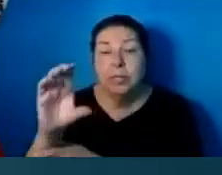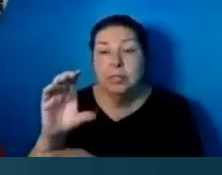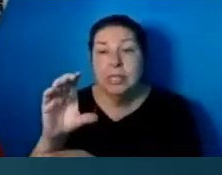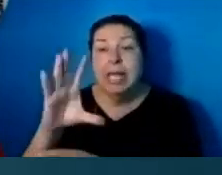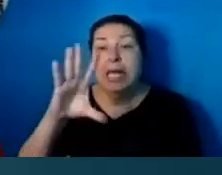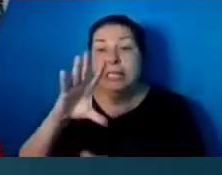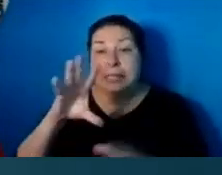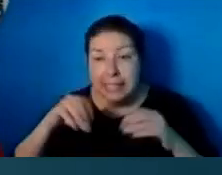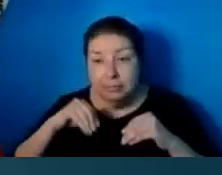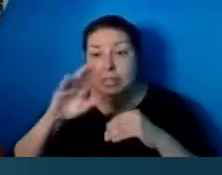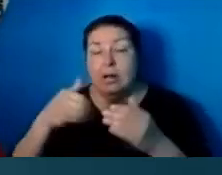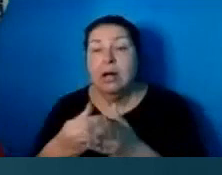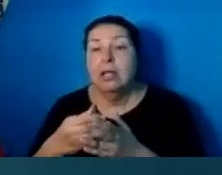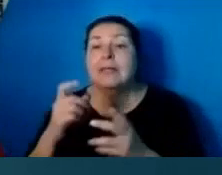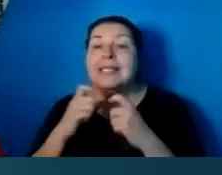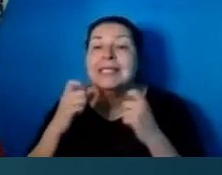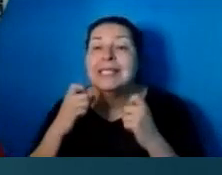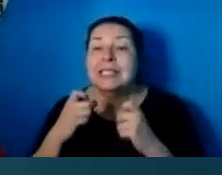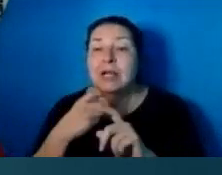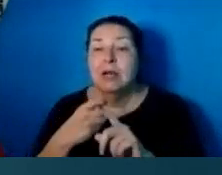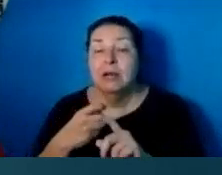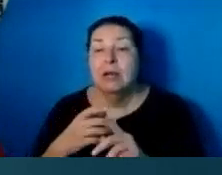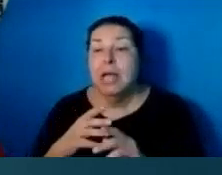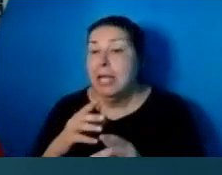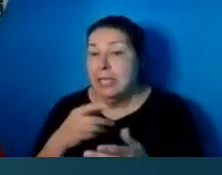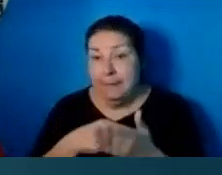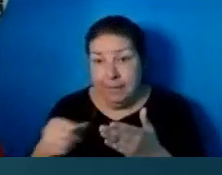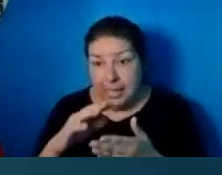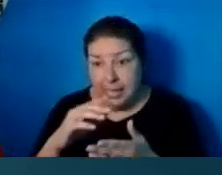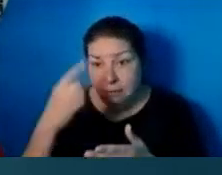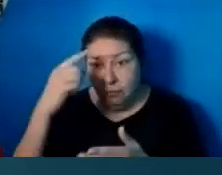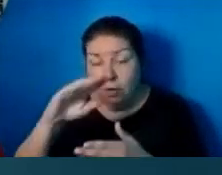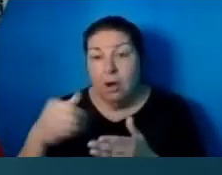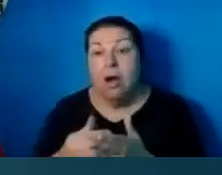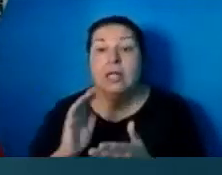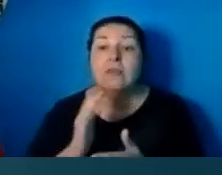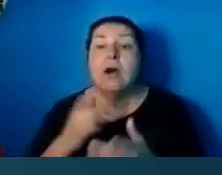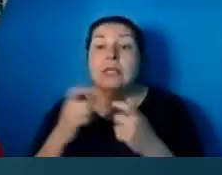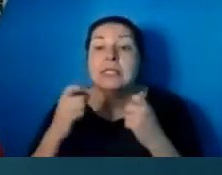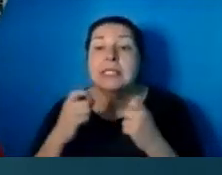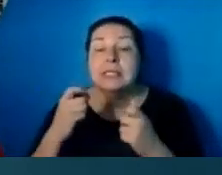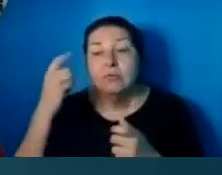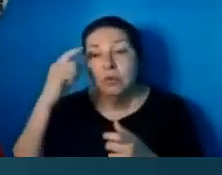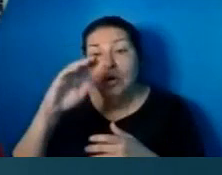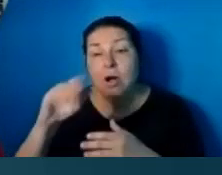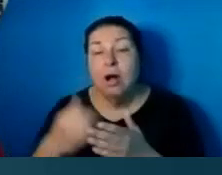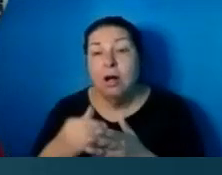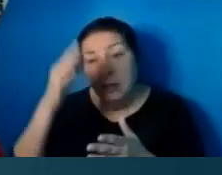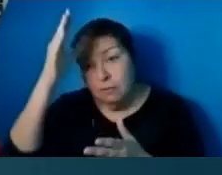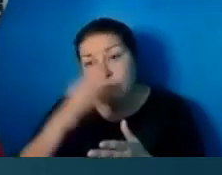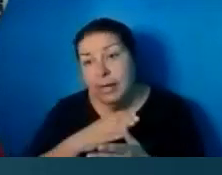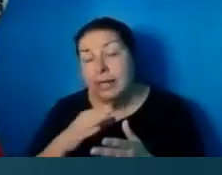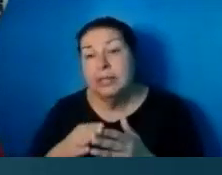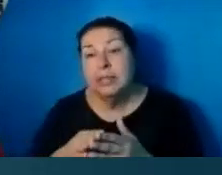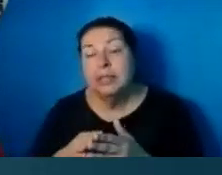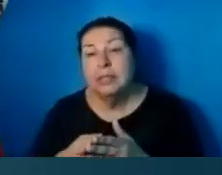And he paid for all of our sins, for all of mankind, for all time. When you